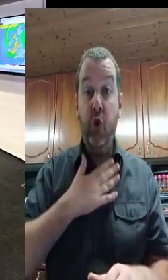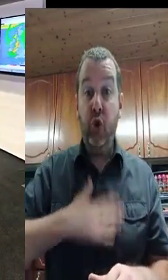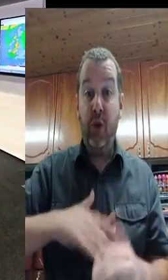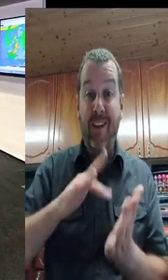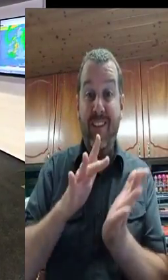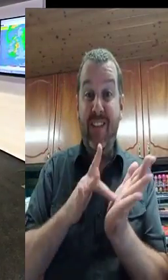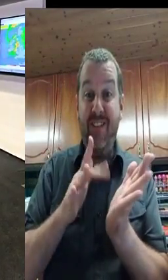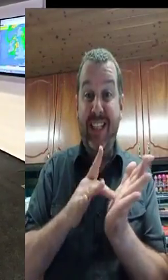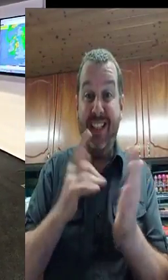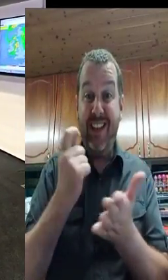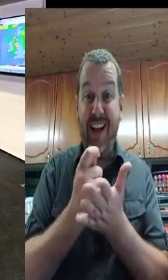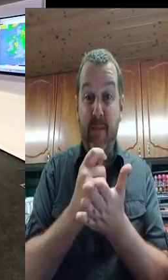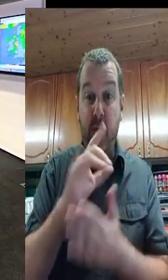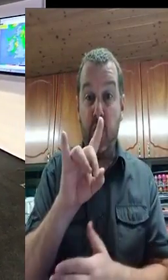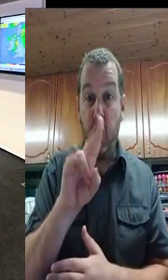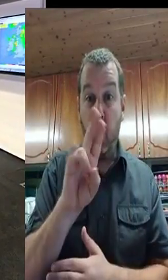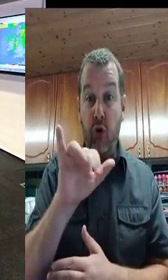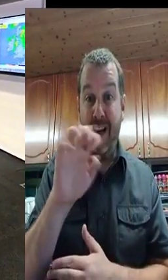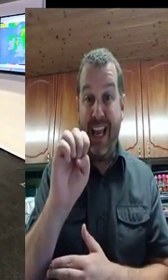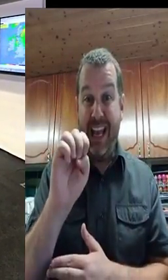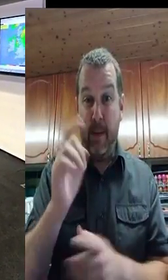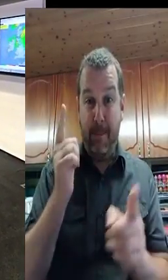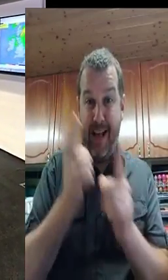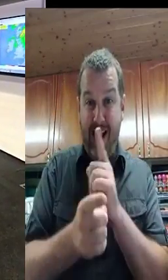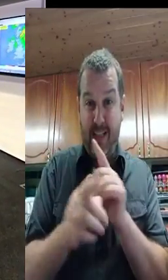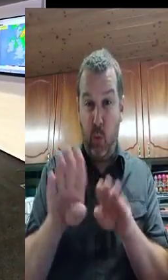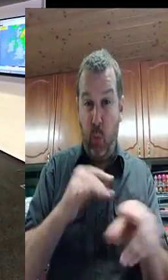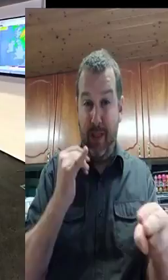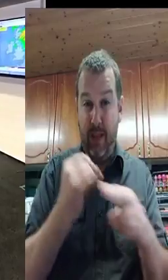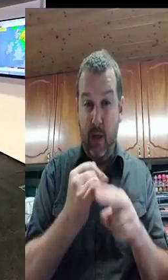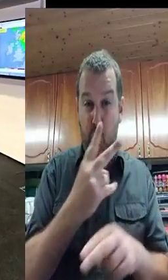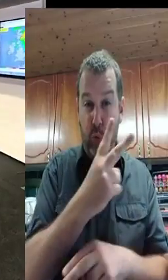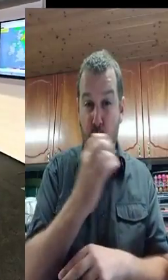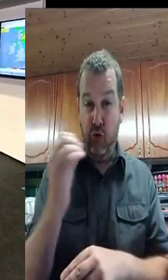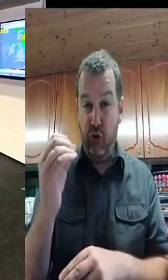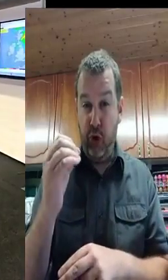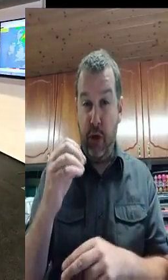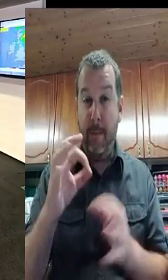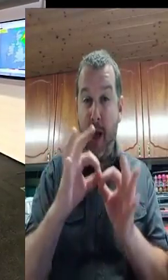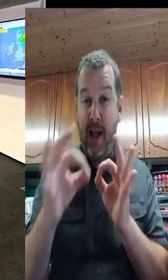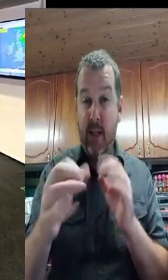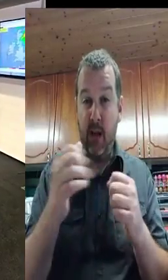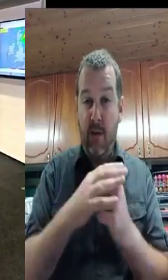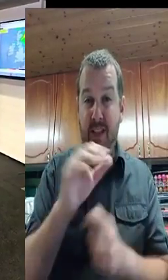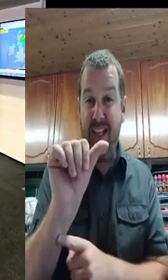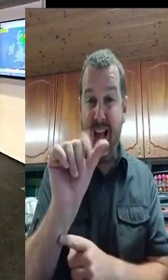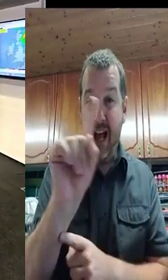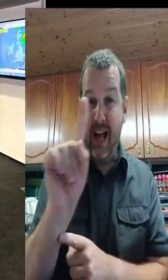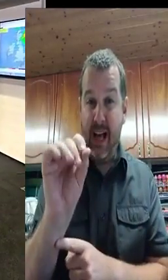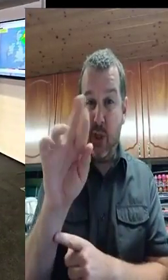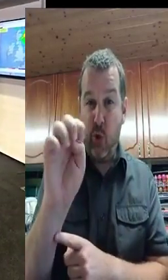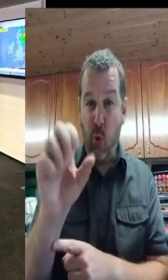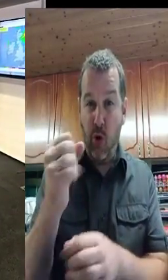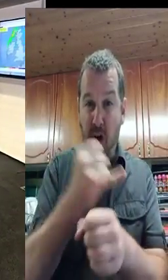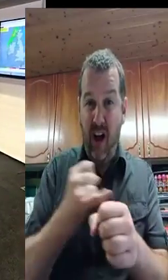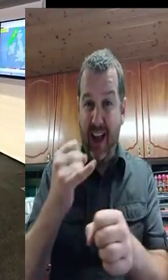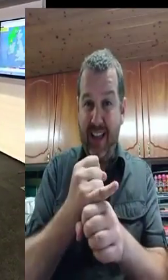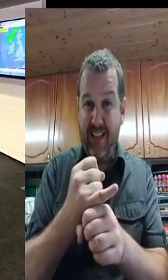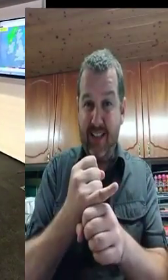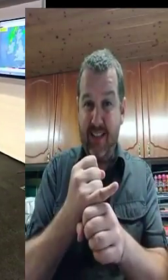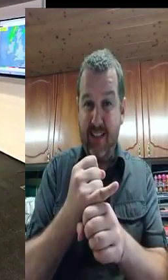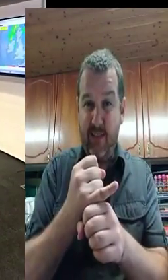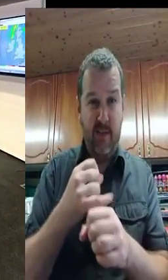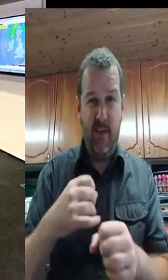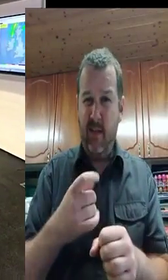miles. What happens generally is that they're called easterly waves. Clusters of thunderstorms come off